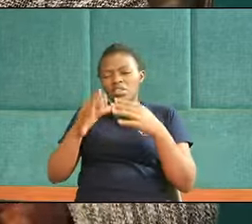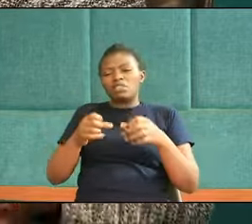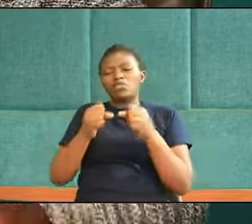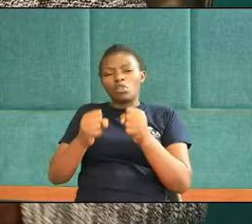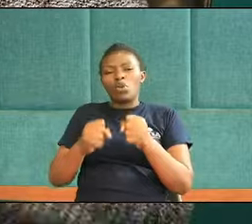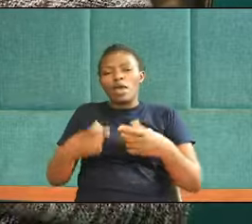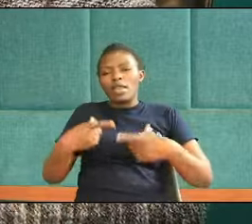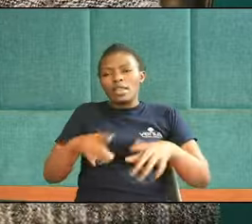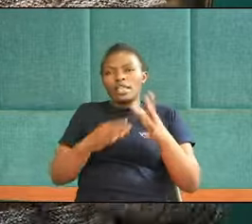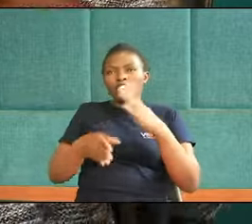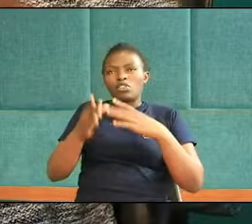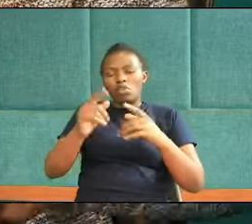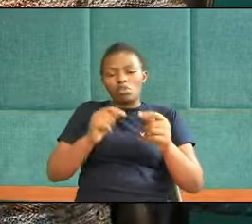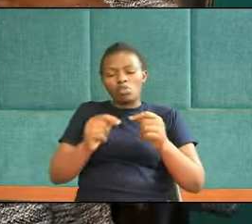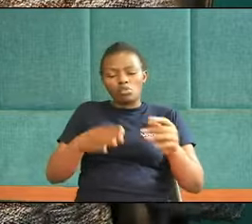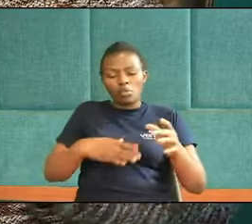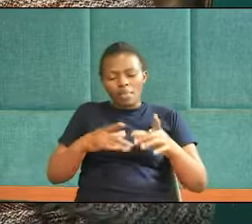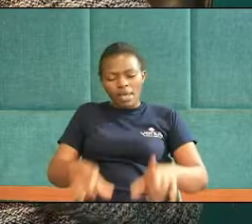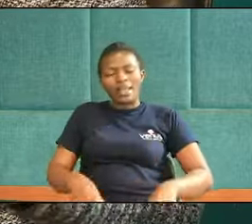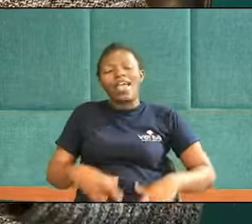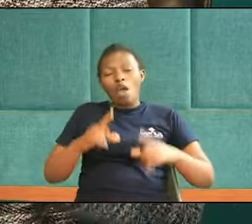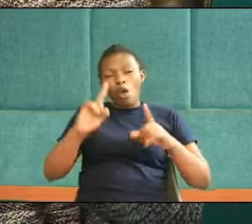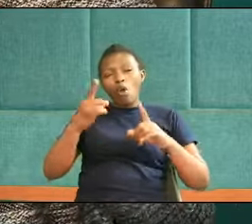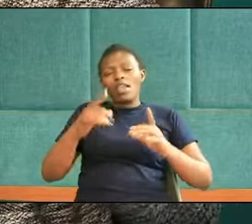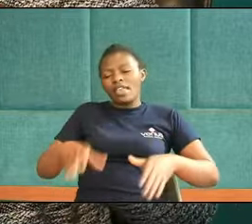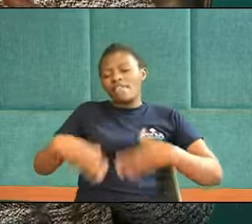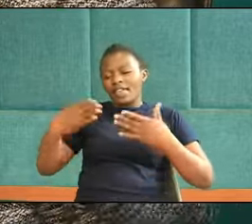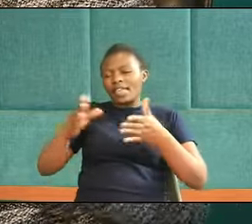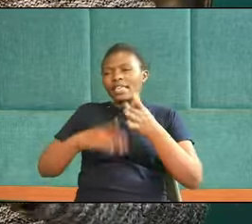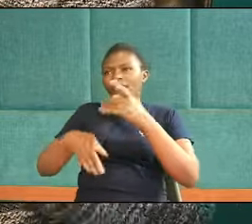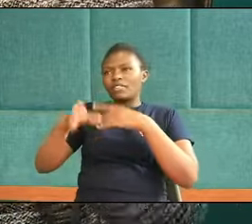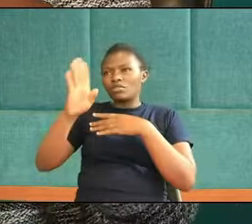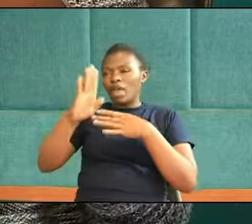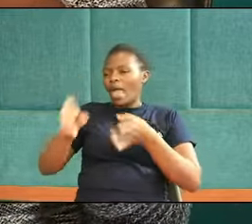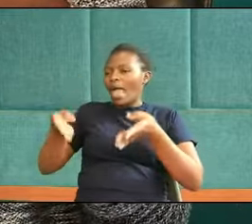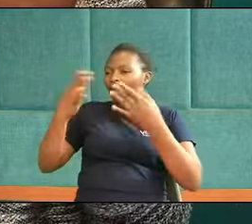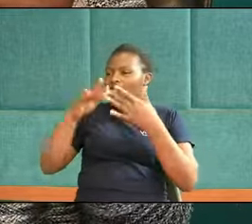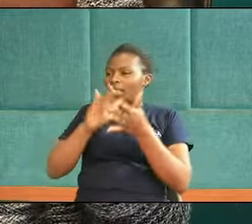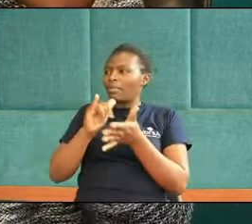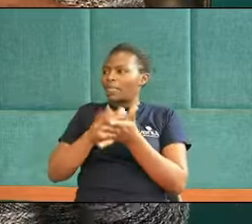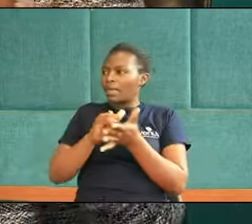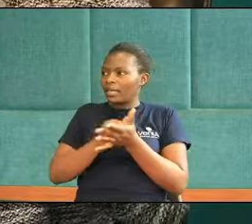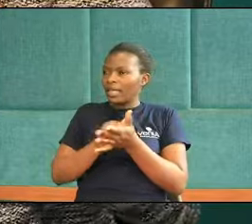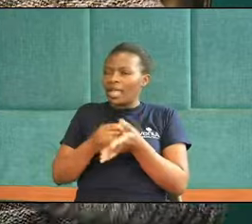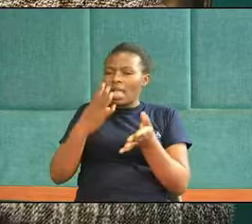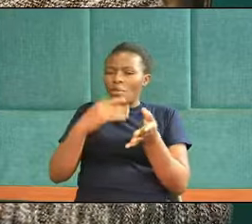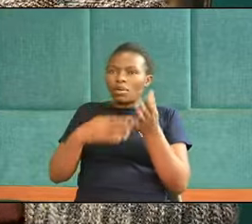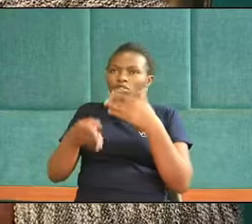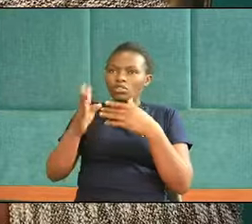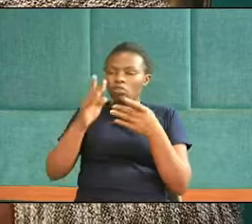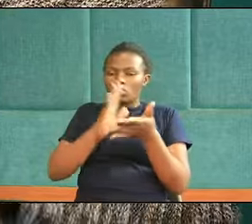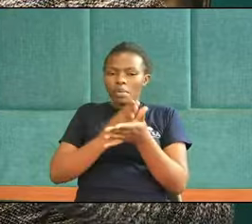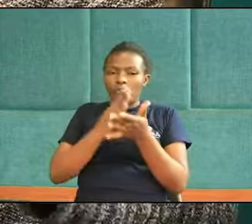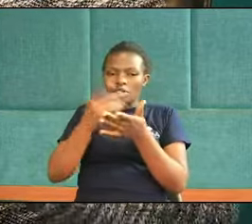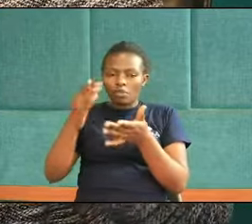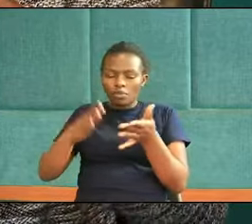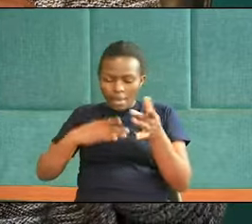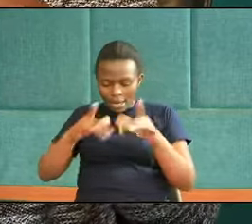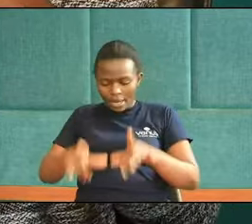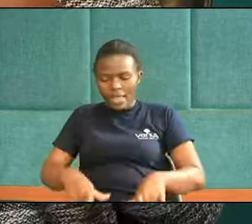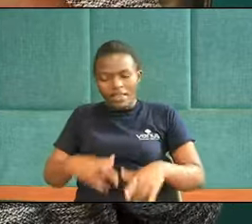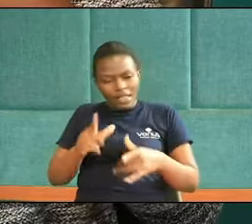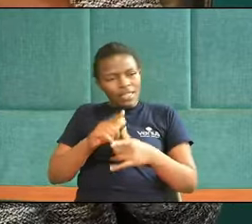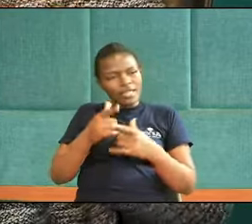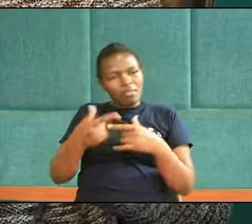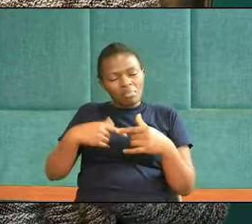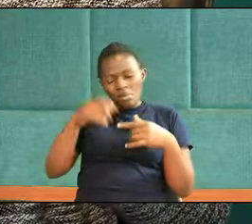Take control of my life Only if I give it to him Only if I accept That I want God To be a part of my life Is when I